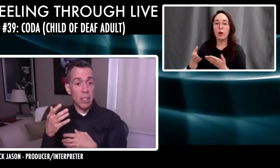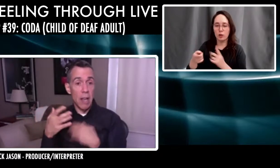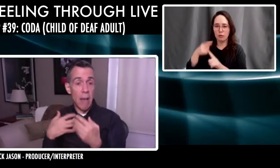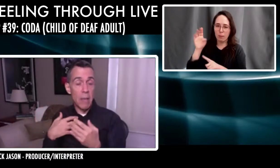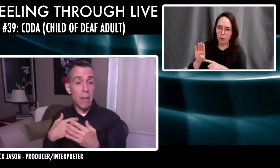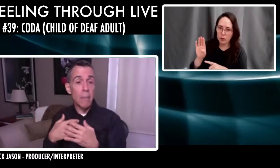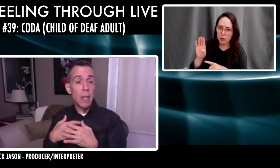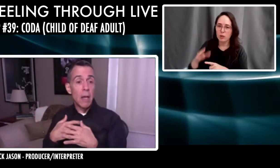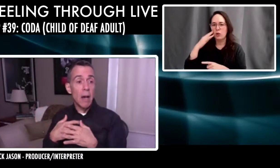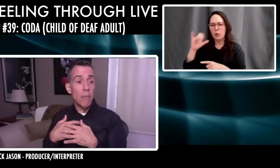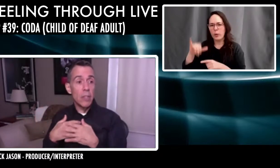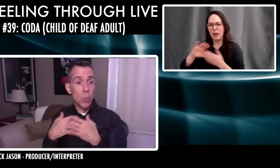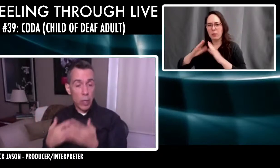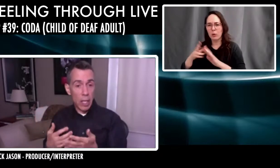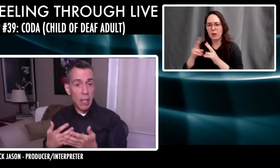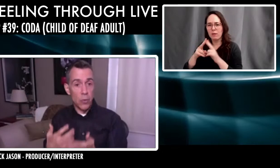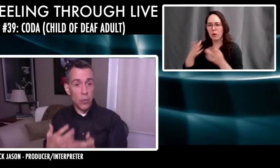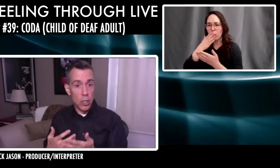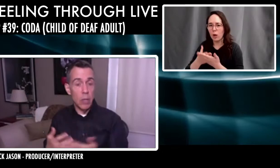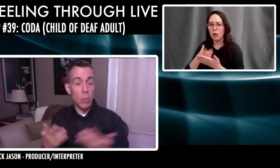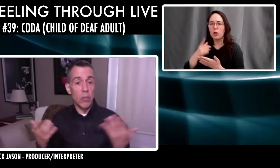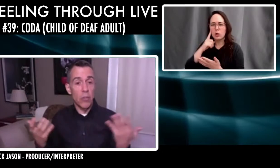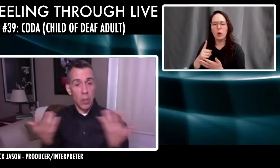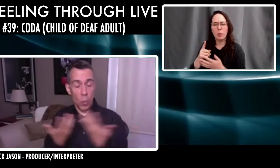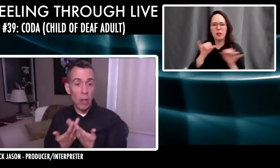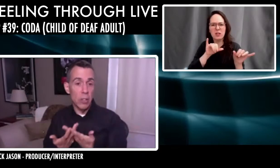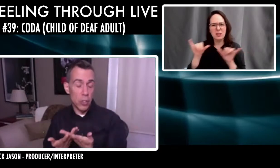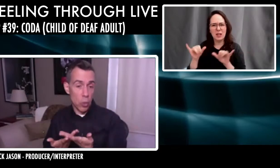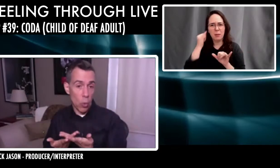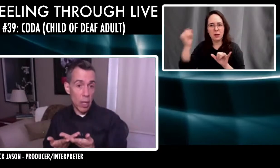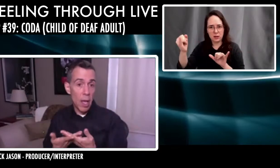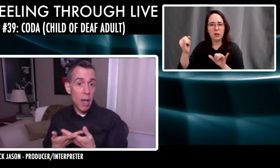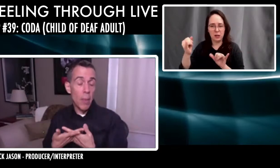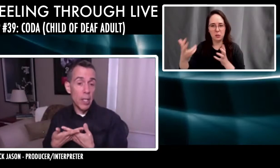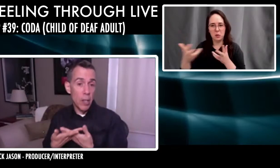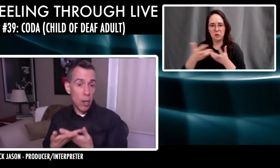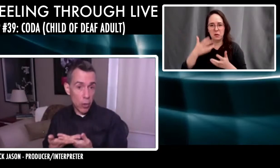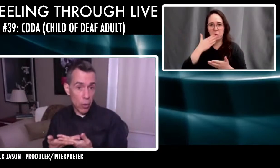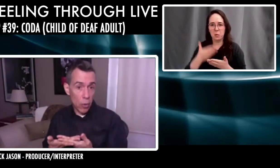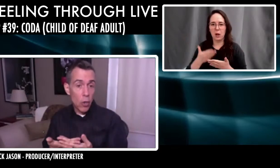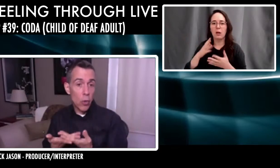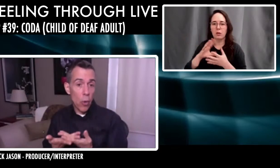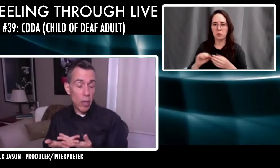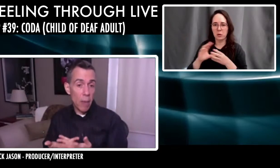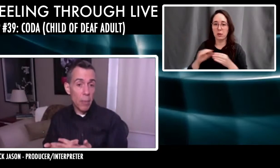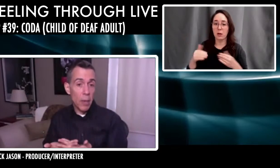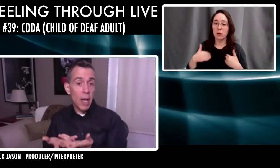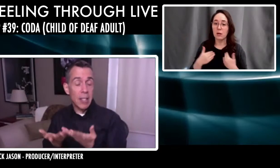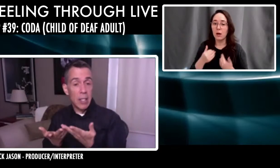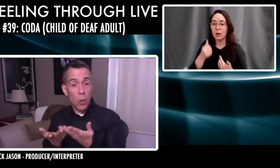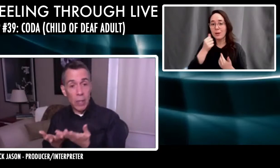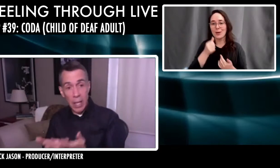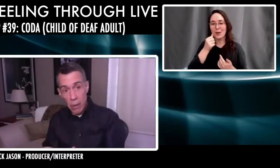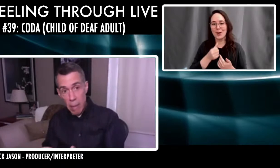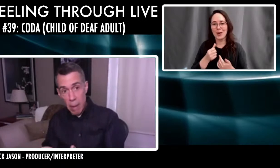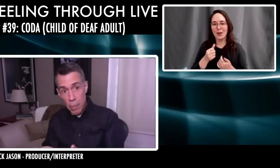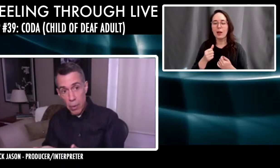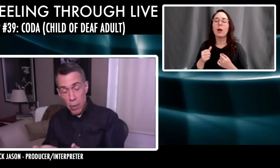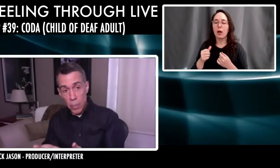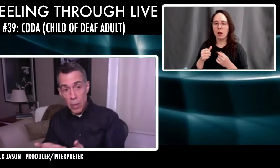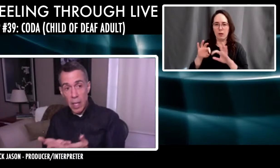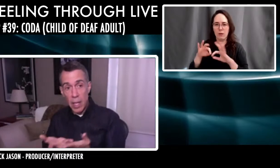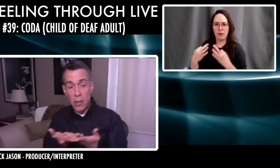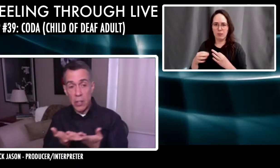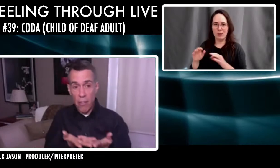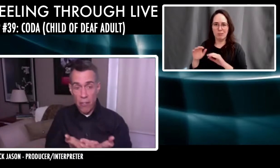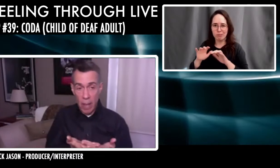felt that the dynamic of these working class fishermen would fit in well to the story about a young girl growing up as the only hearing member